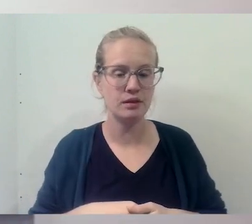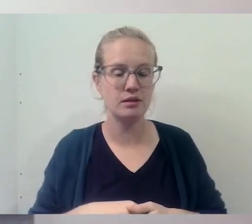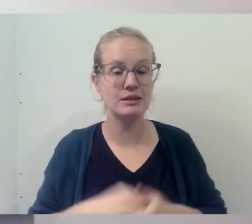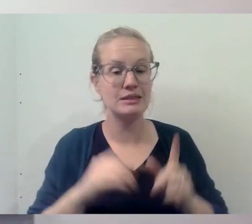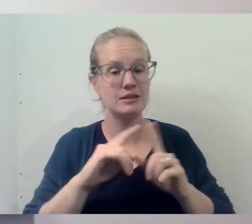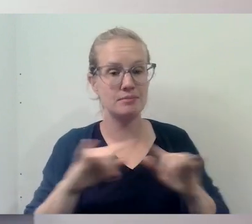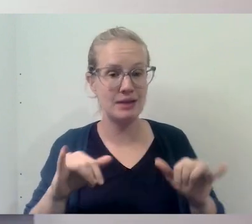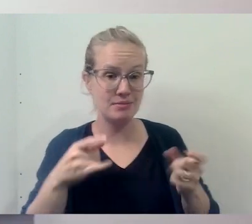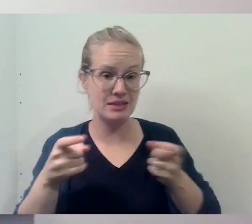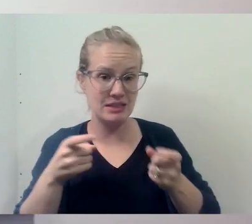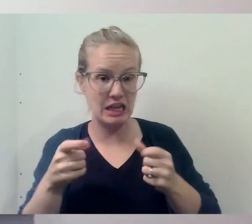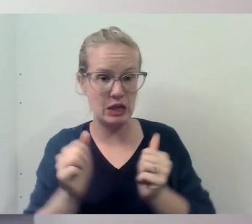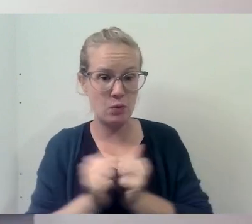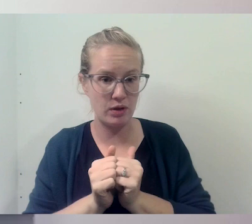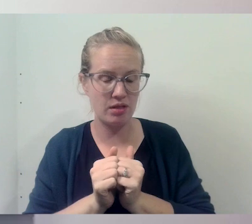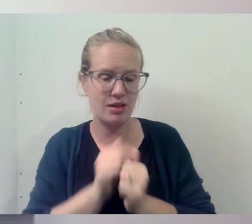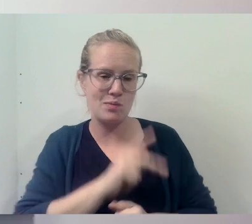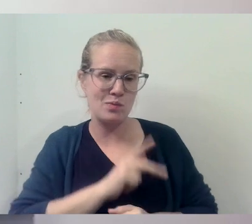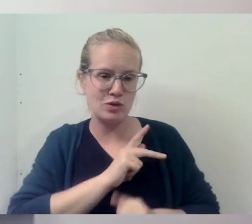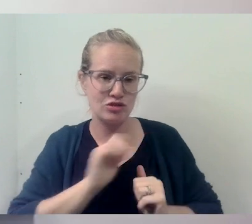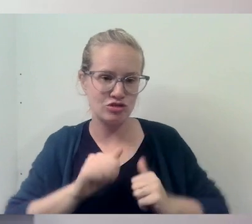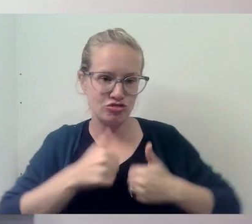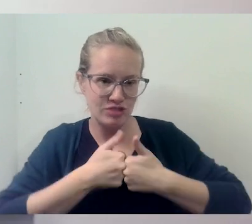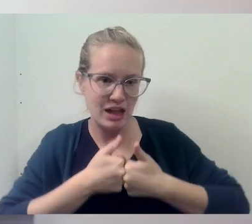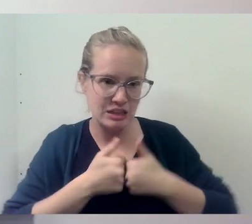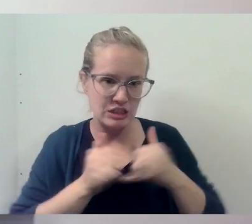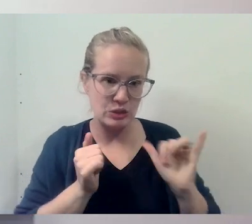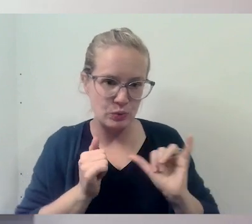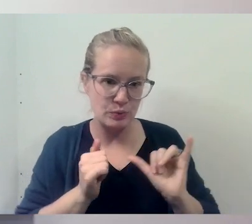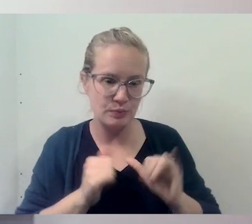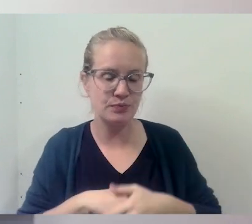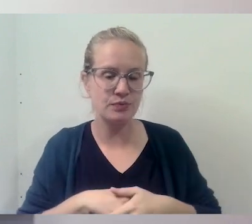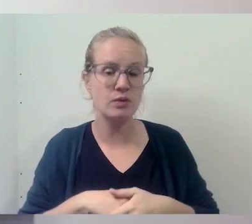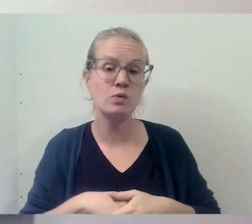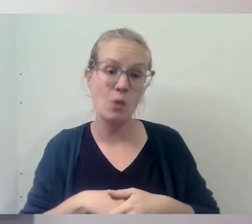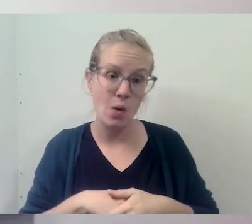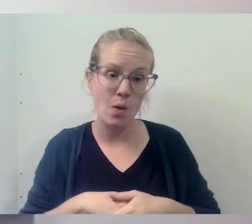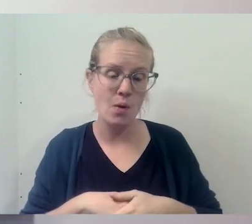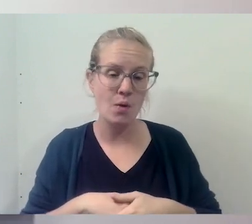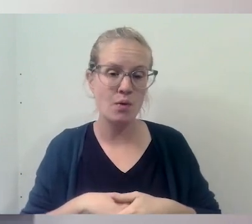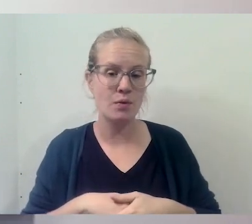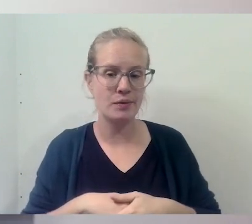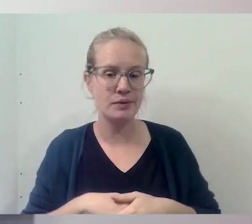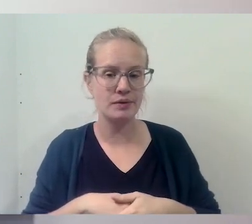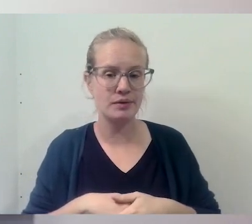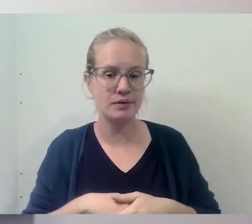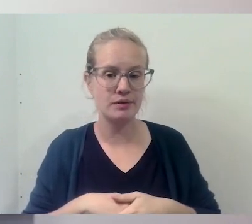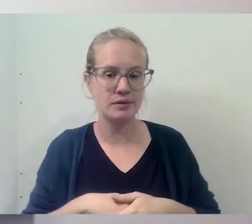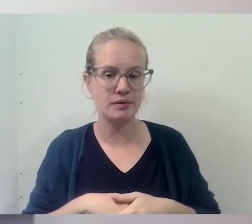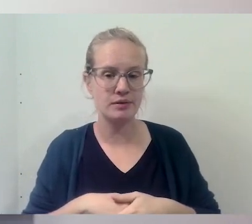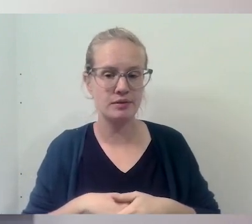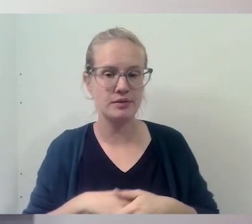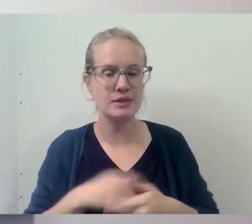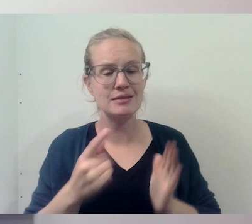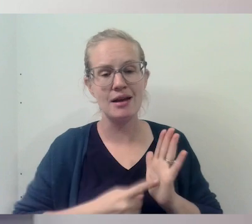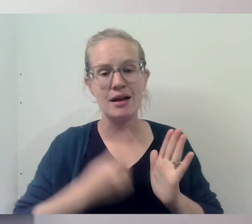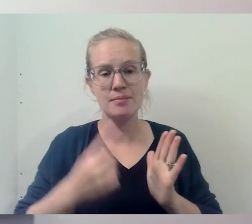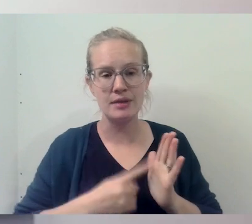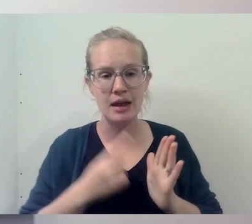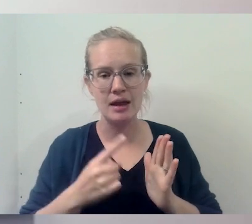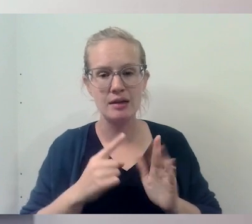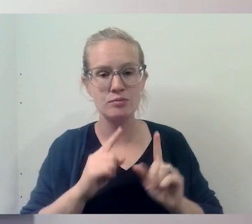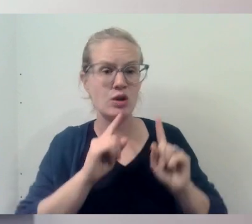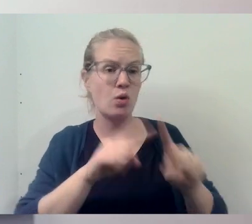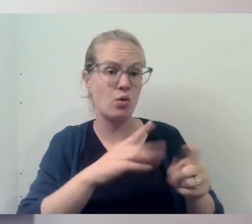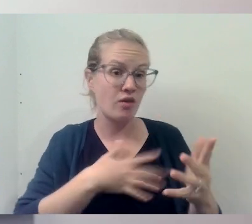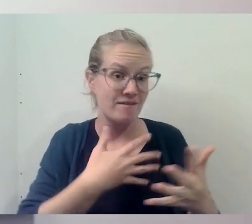with those, uh, uh, while challenges as well. So there, for example, um, even though sometimes if we go to